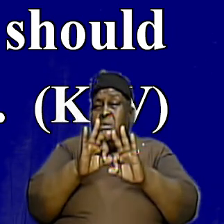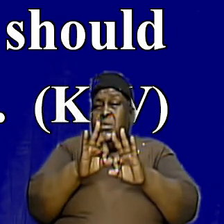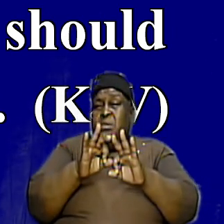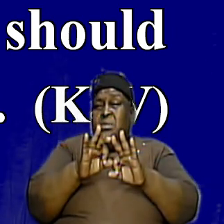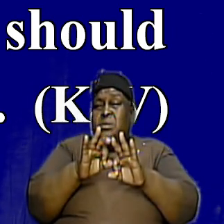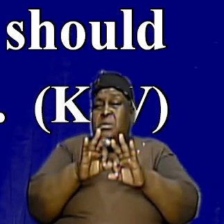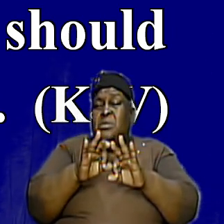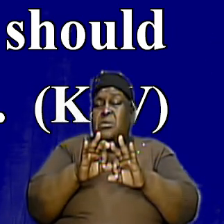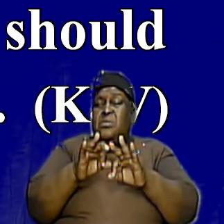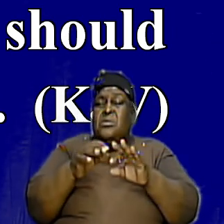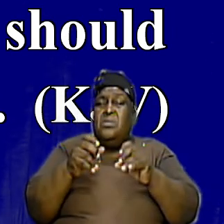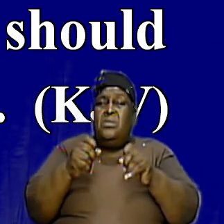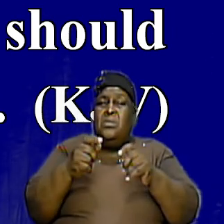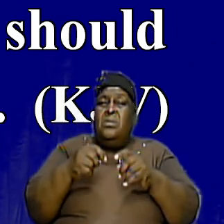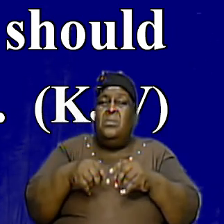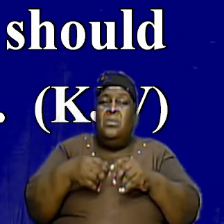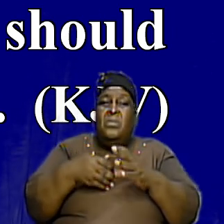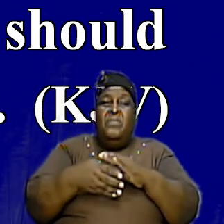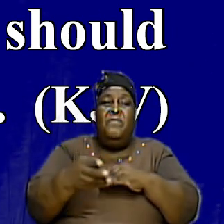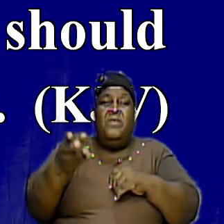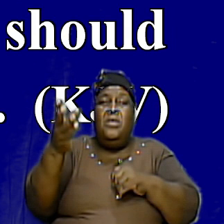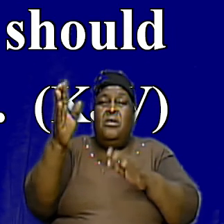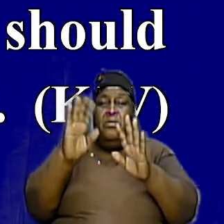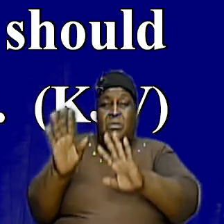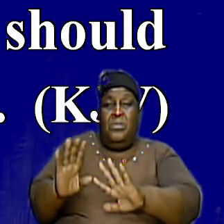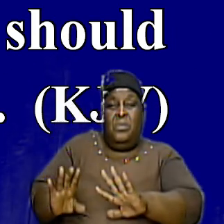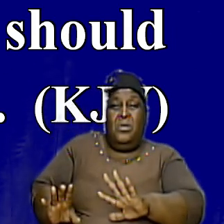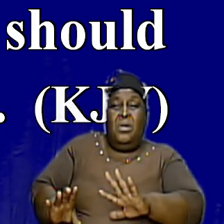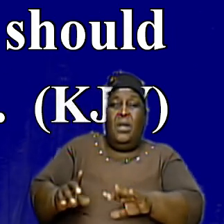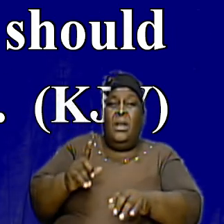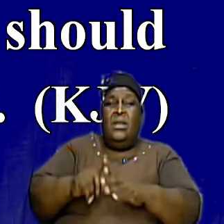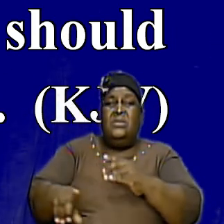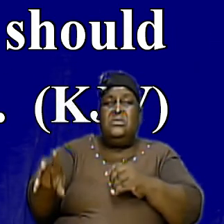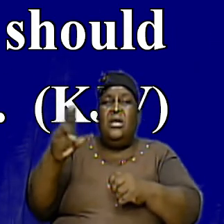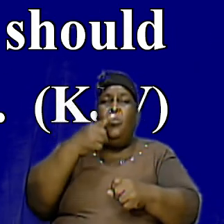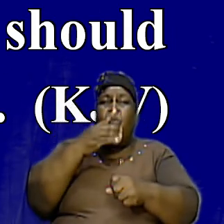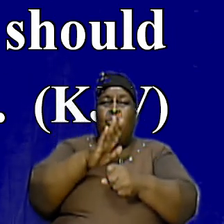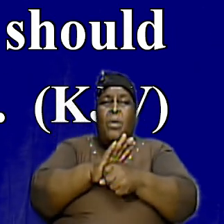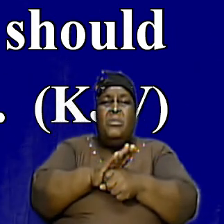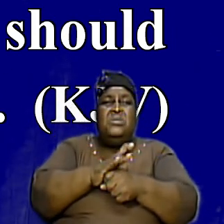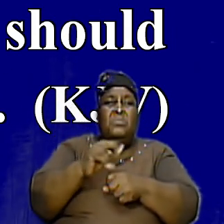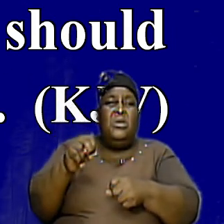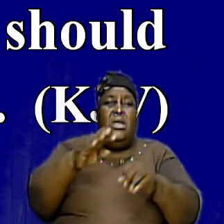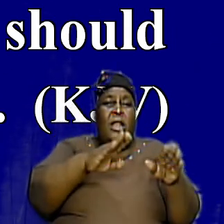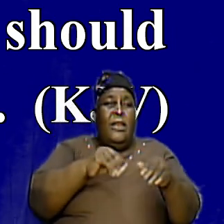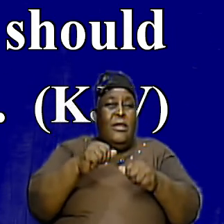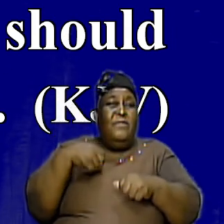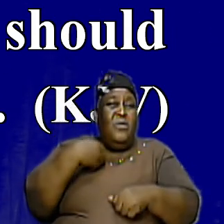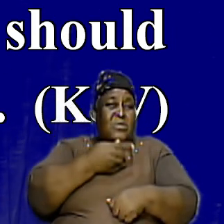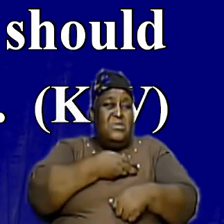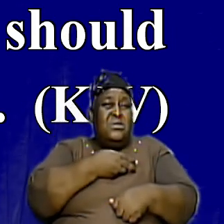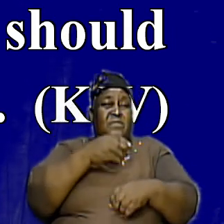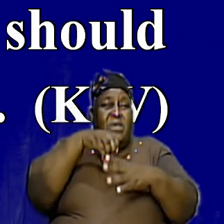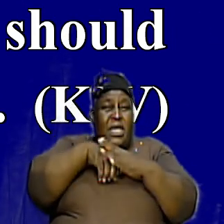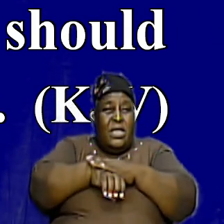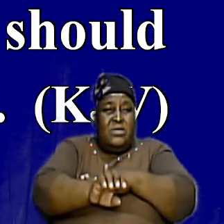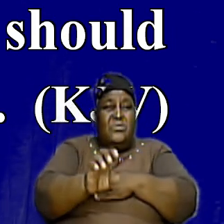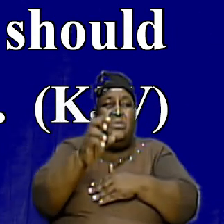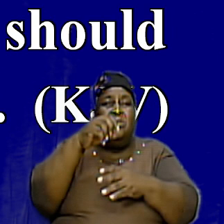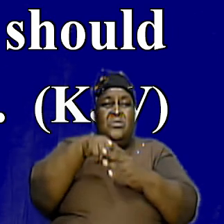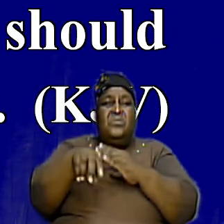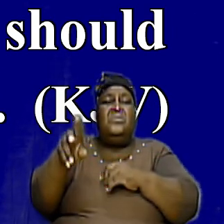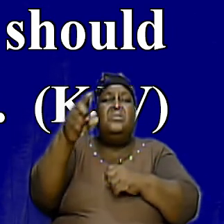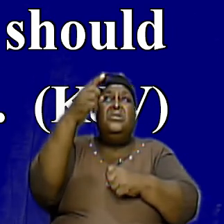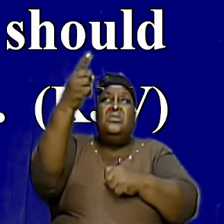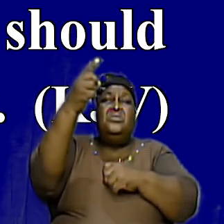Let Us Quickly Read Again Let Us Therefore Fear Lest A Promise Being Left Us Of Entering Into